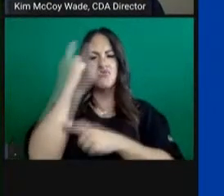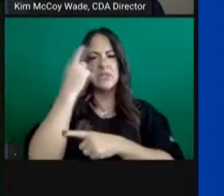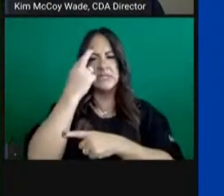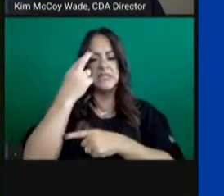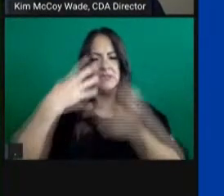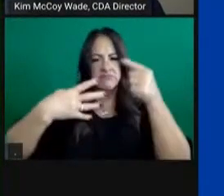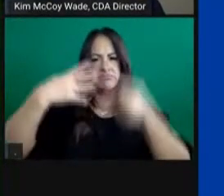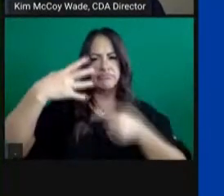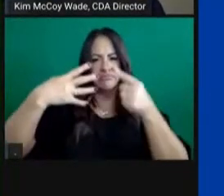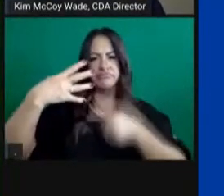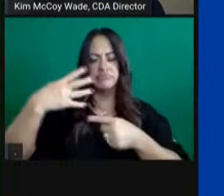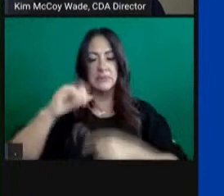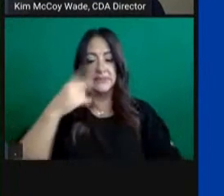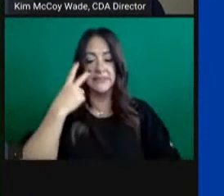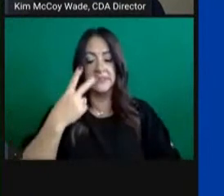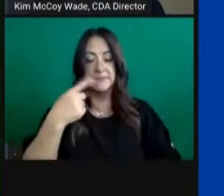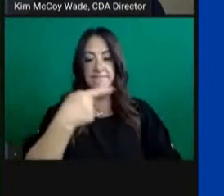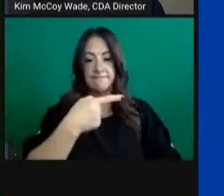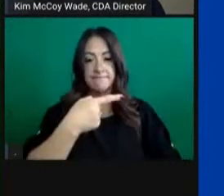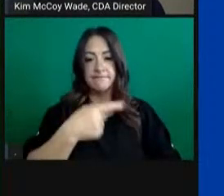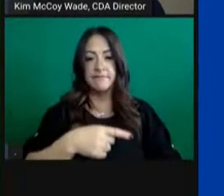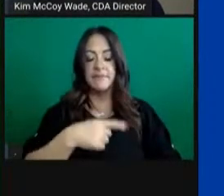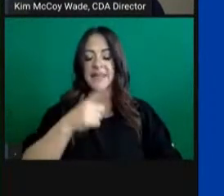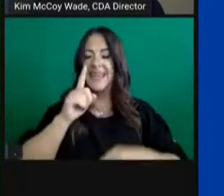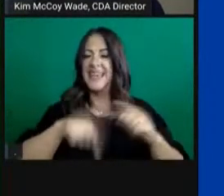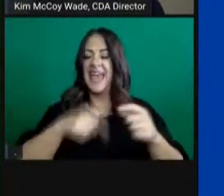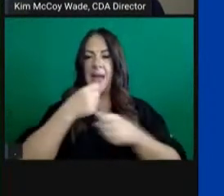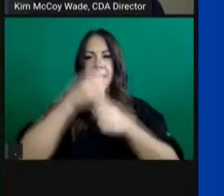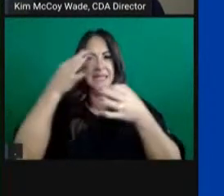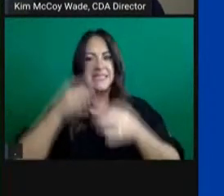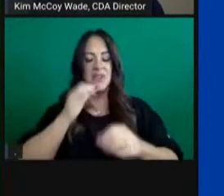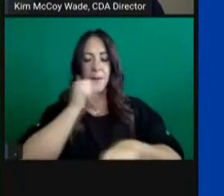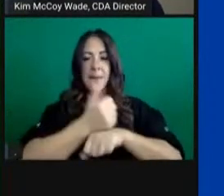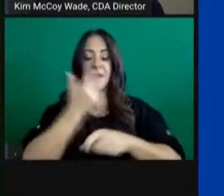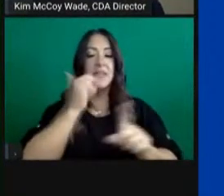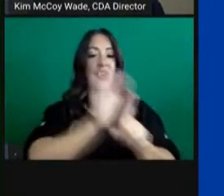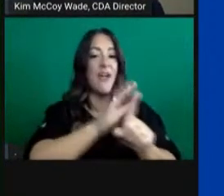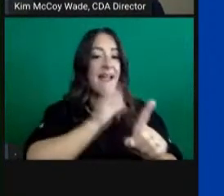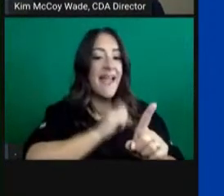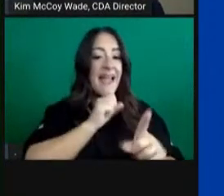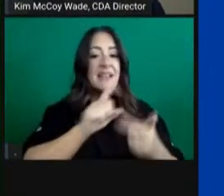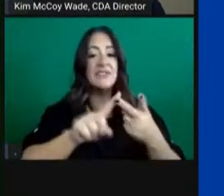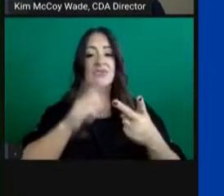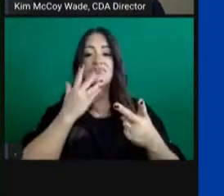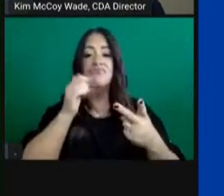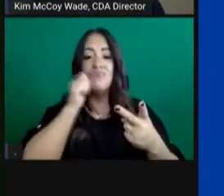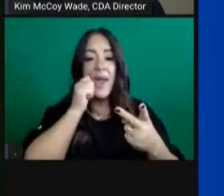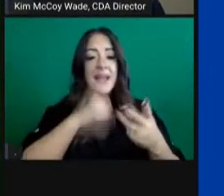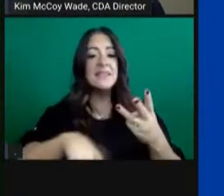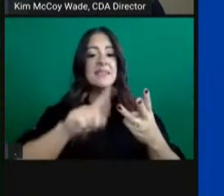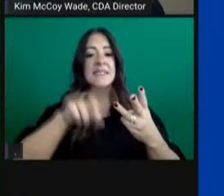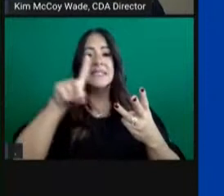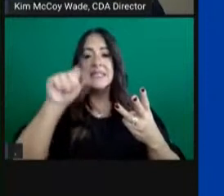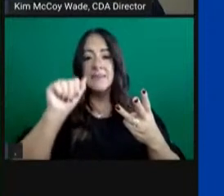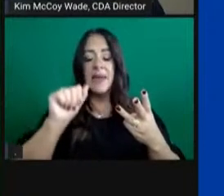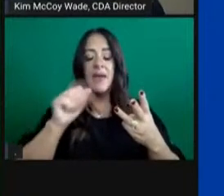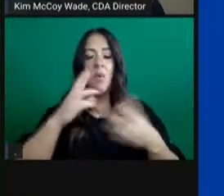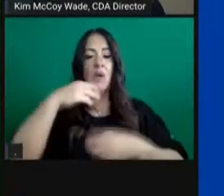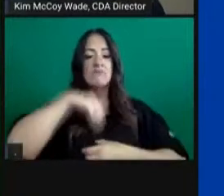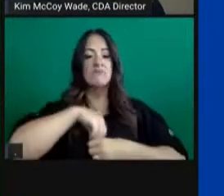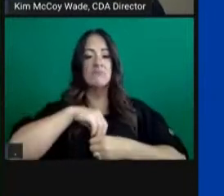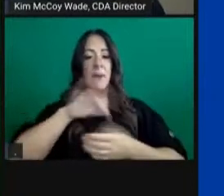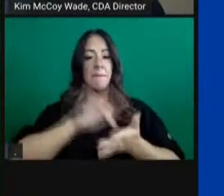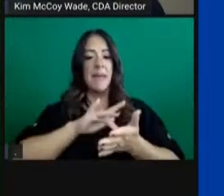important. They cannot be based on age, race, disability, chronic medical conditions,